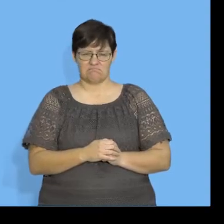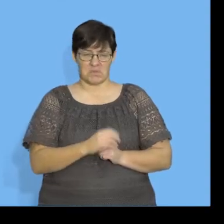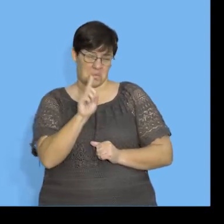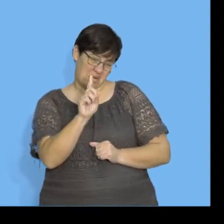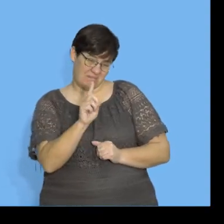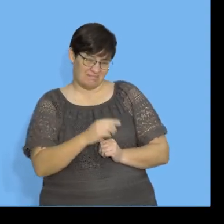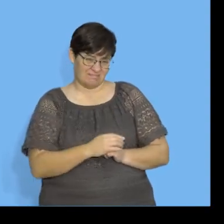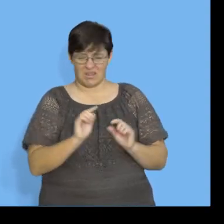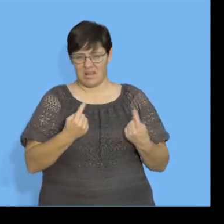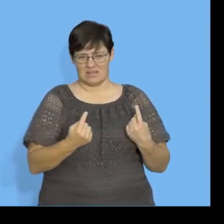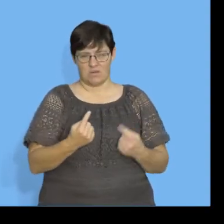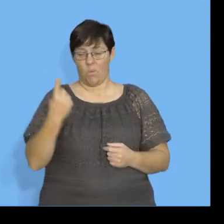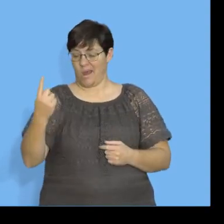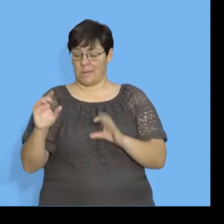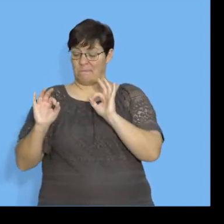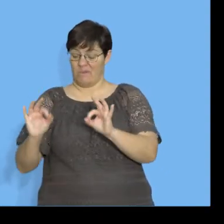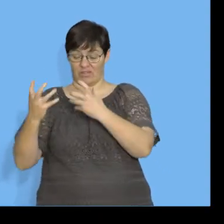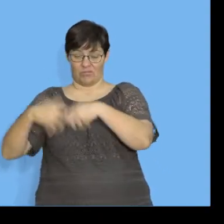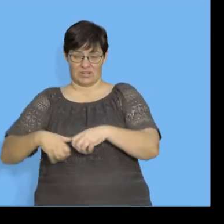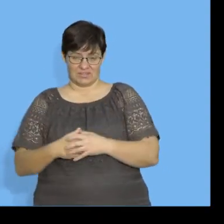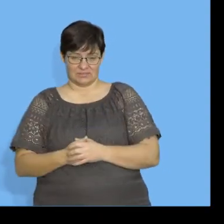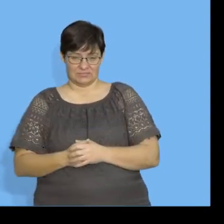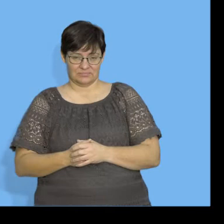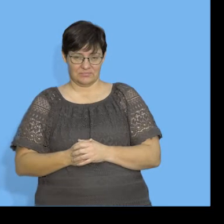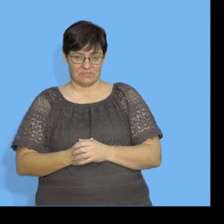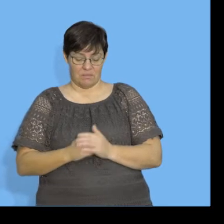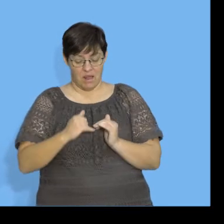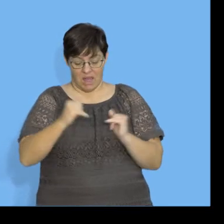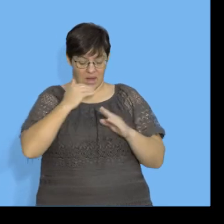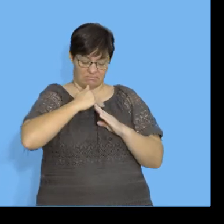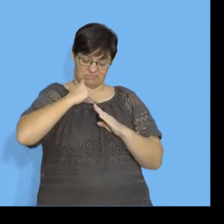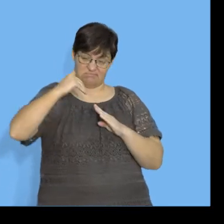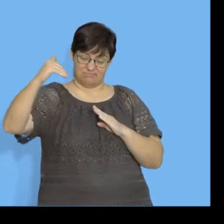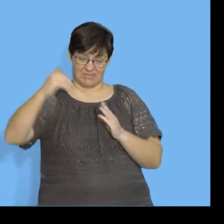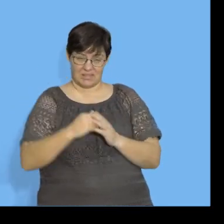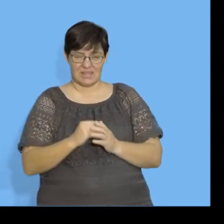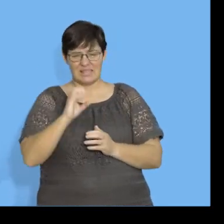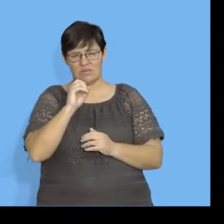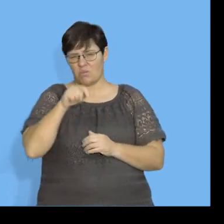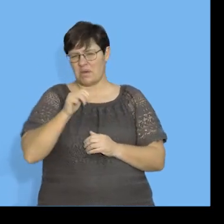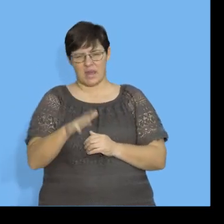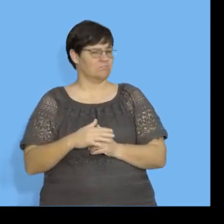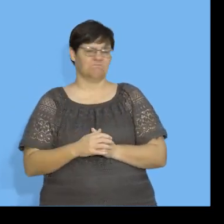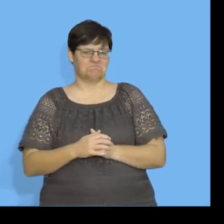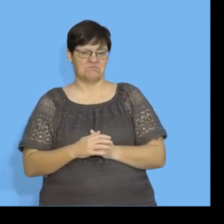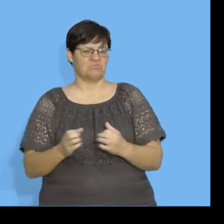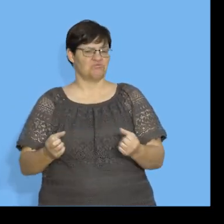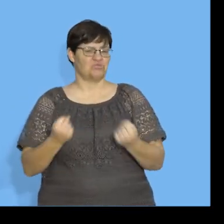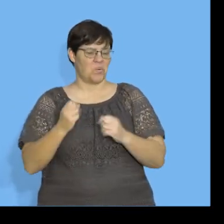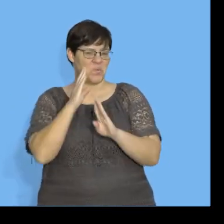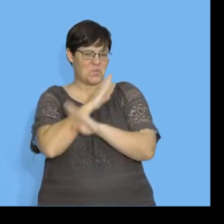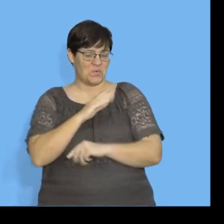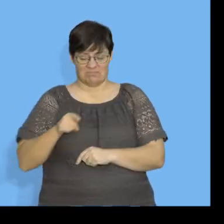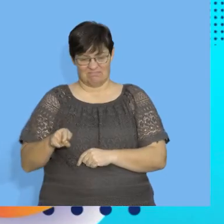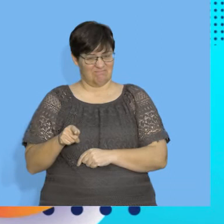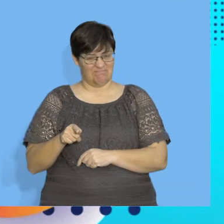1. It can't be 1 because 1 is perfect correlation. All the points must be on the line. 0.9? No, because